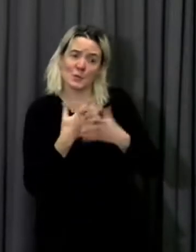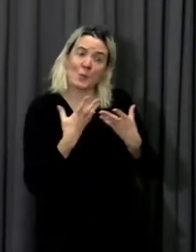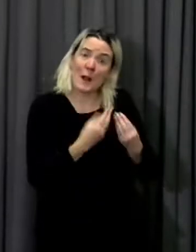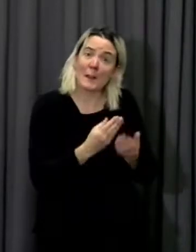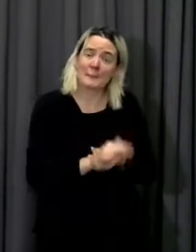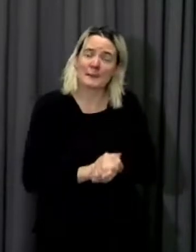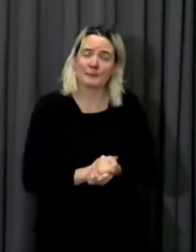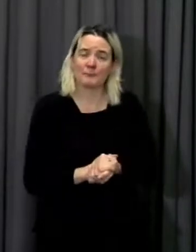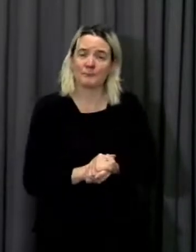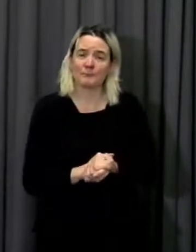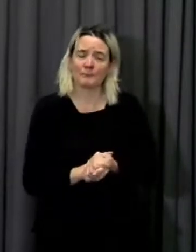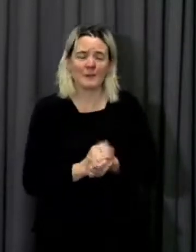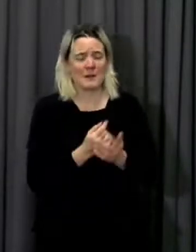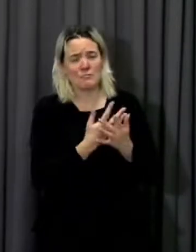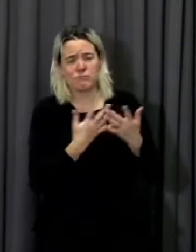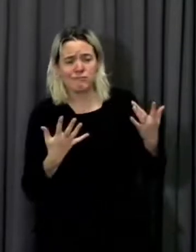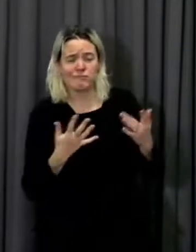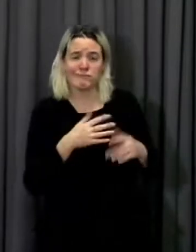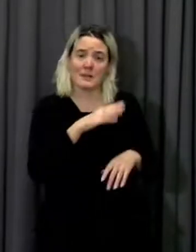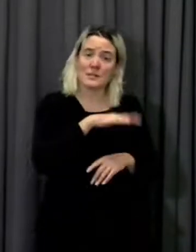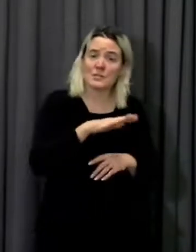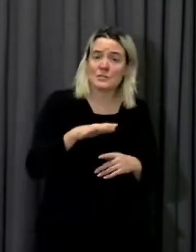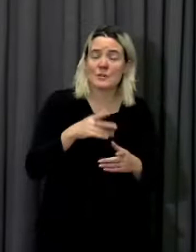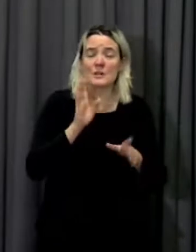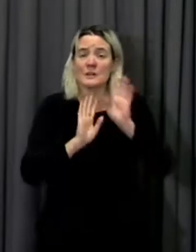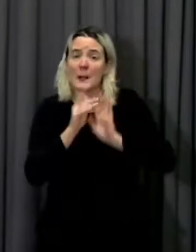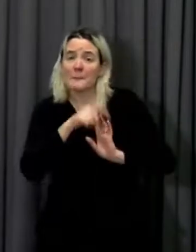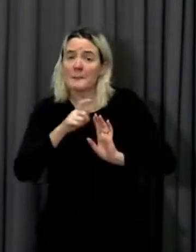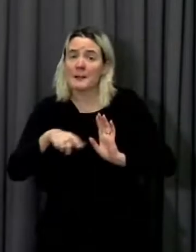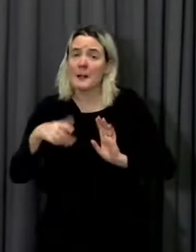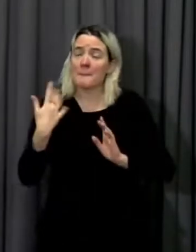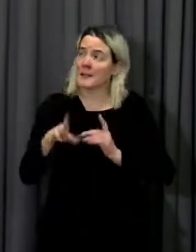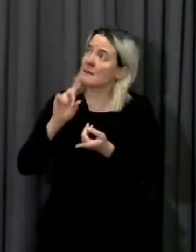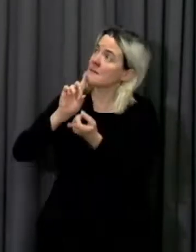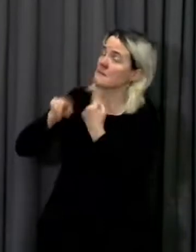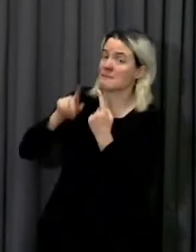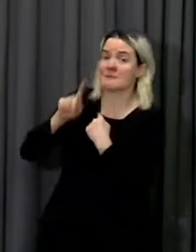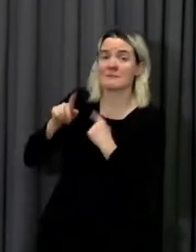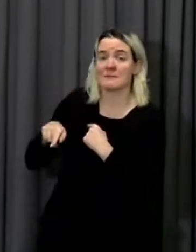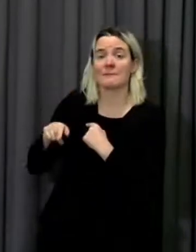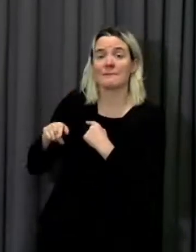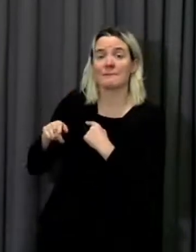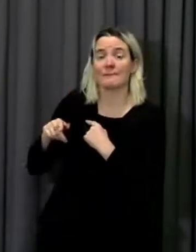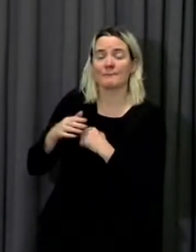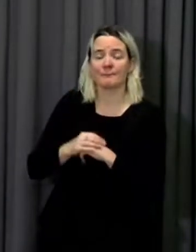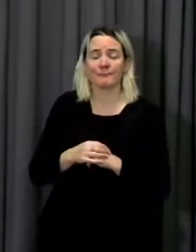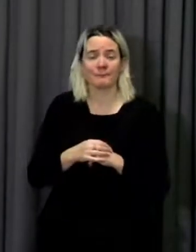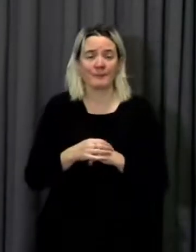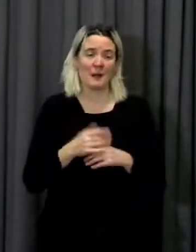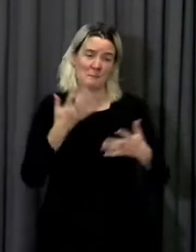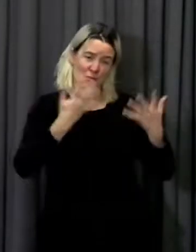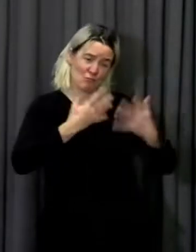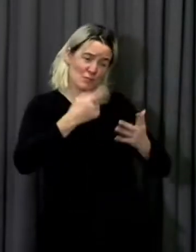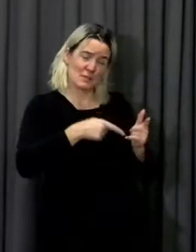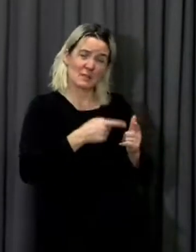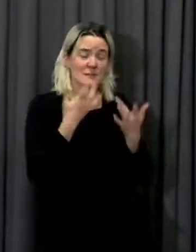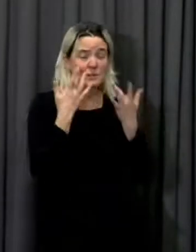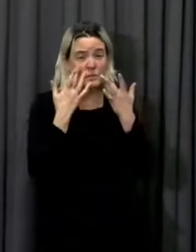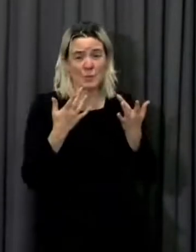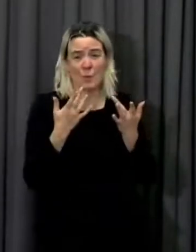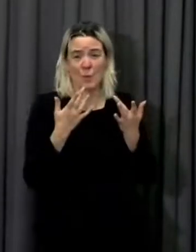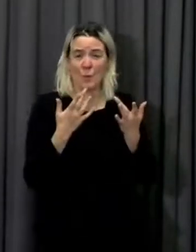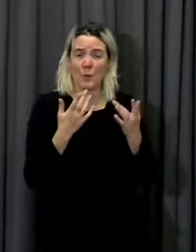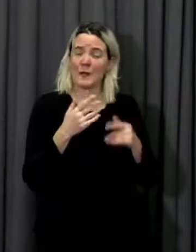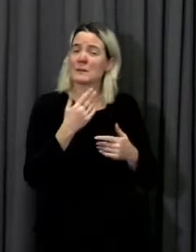young people took part in this second survey. Now the results show that life has been difficult for children